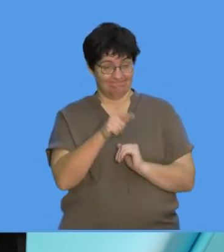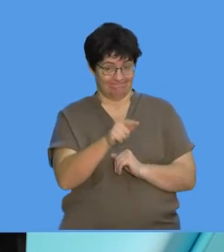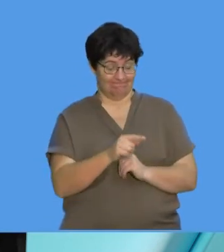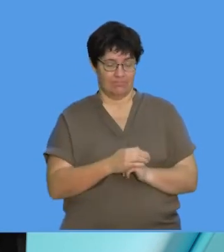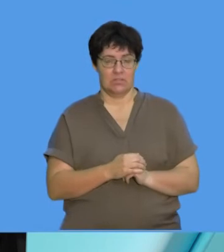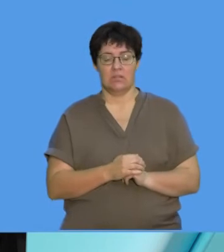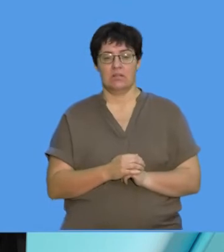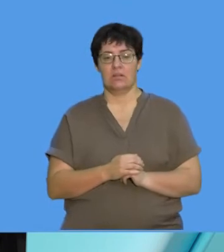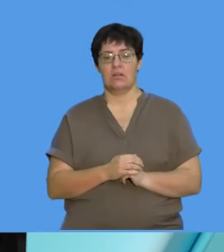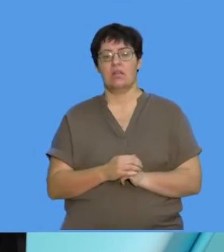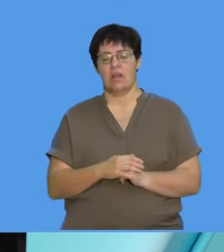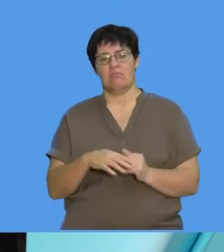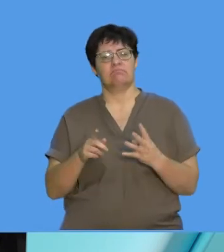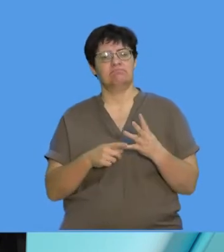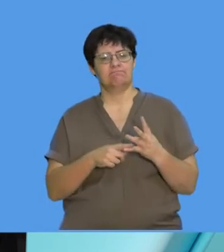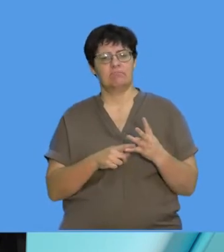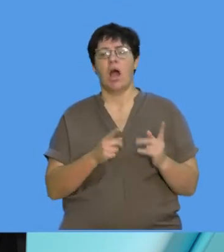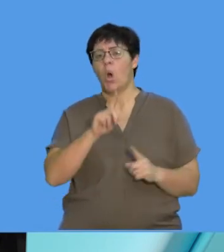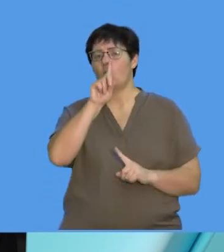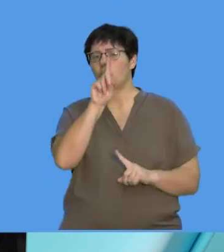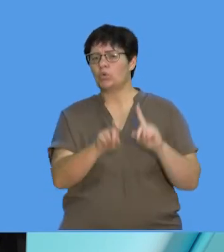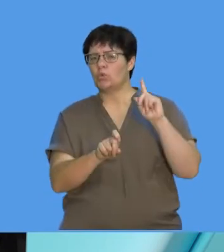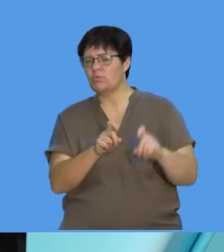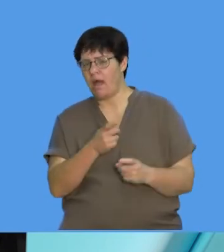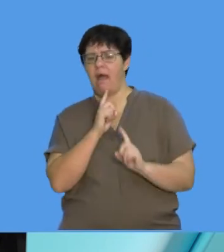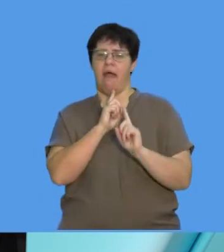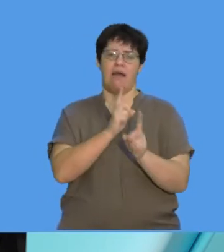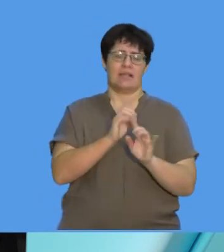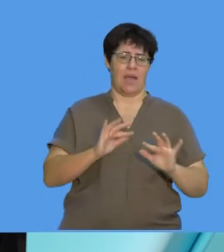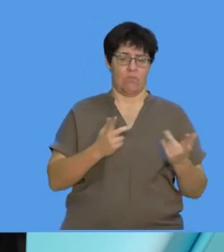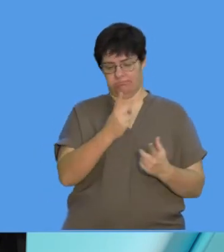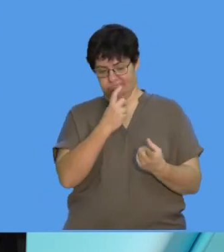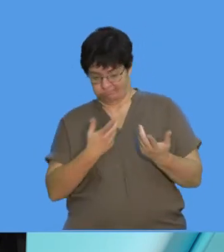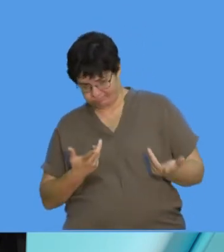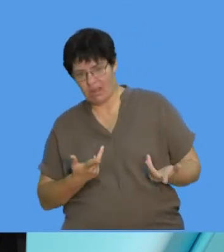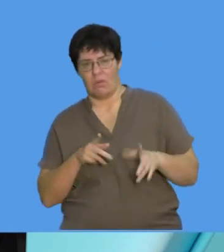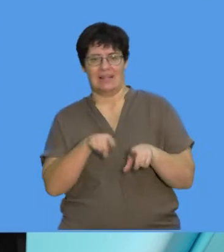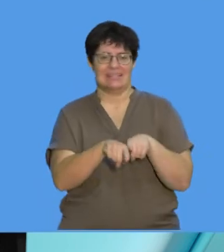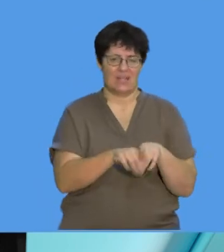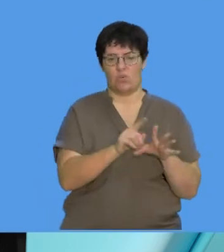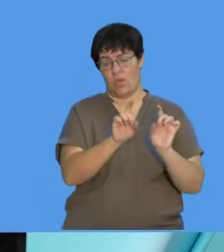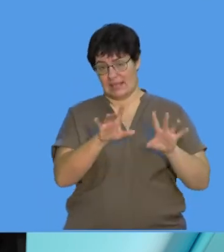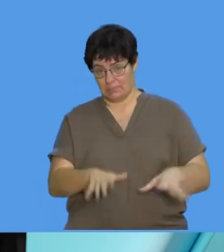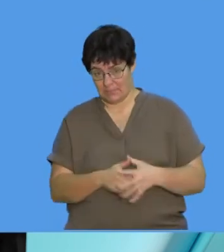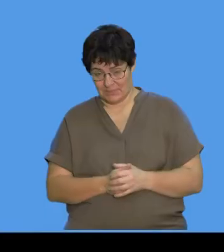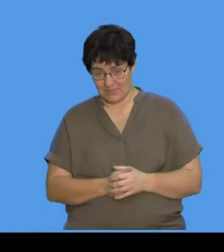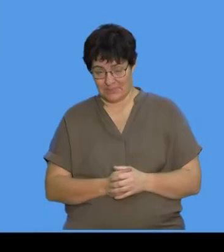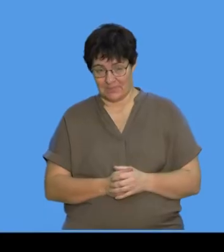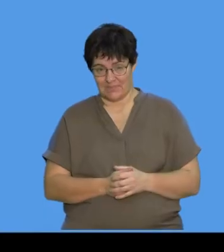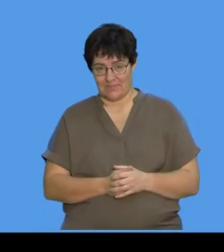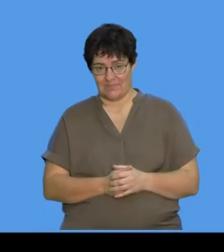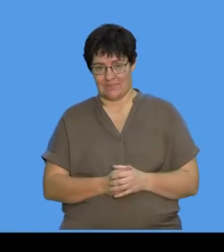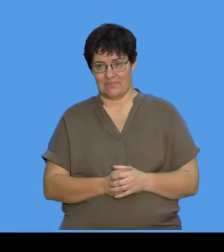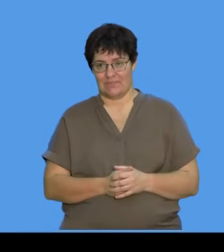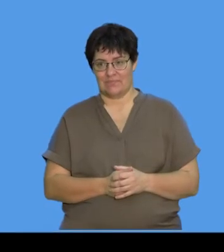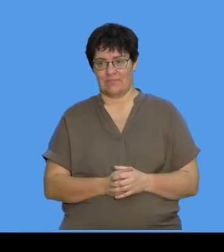we're going to look at kind of questions you might find when you write your test or your exam. Okay, let's start with the questions.